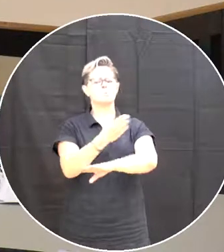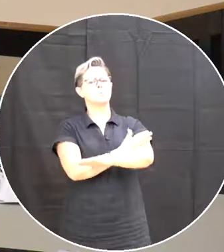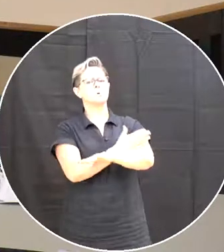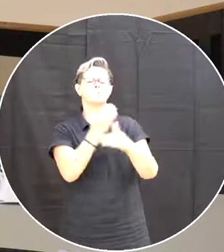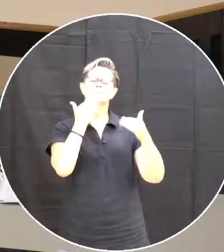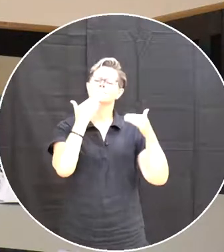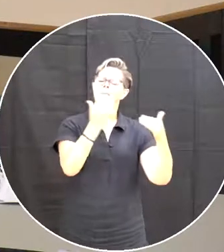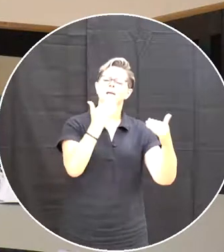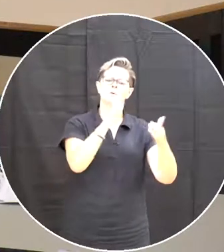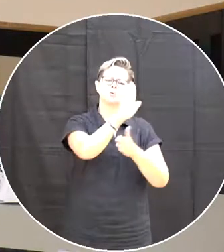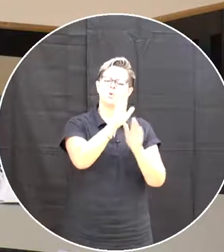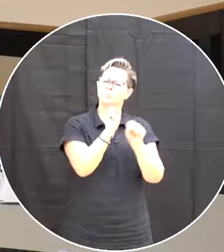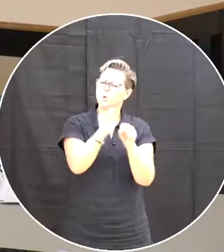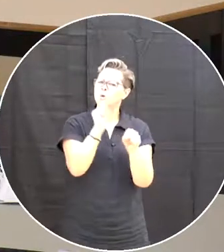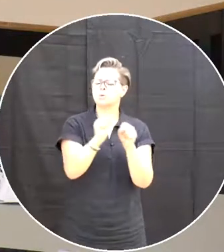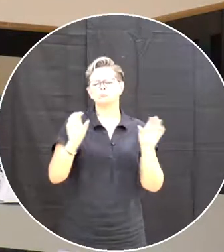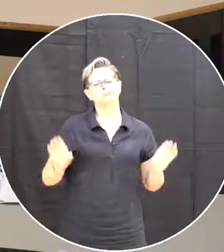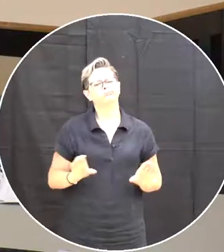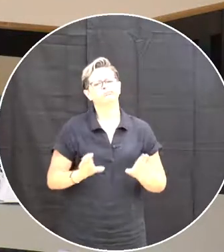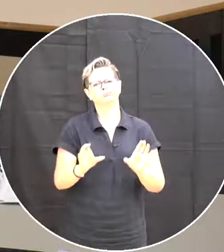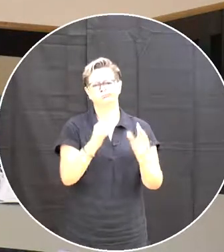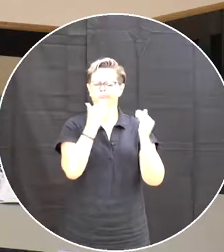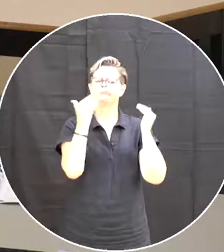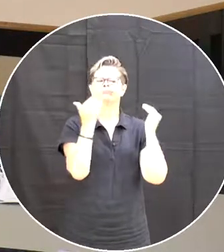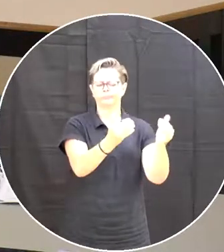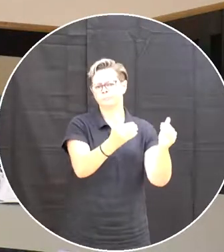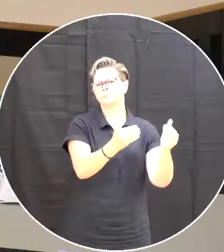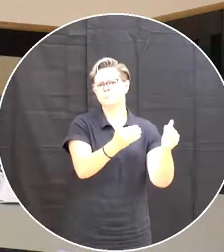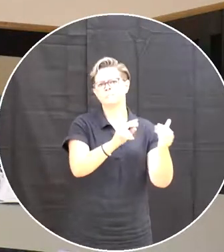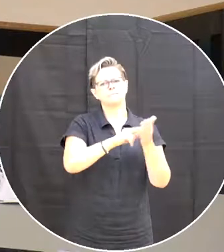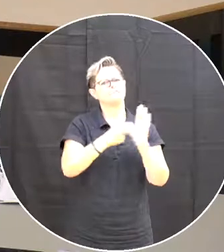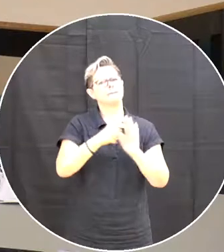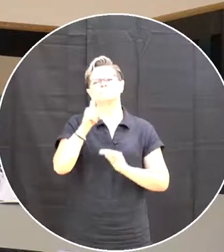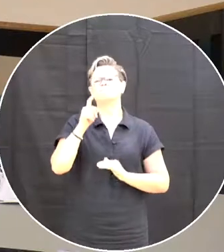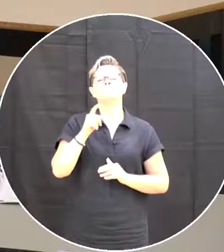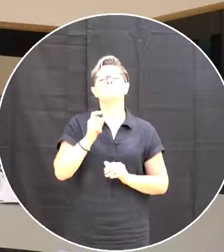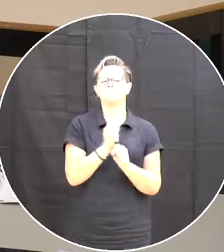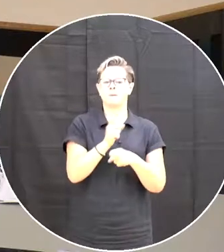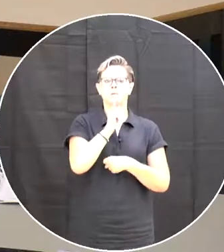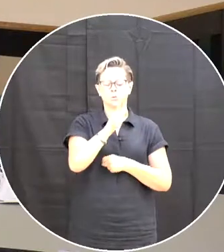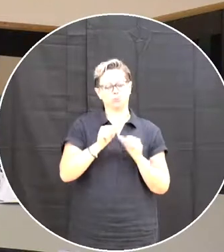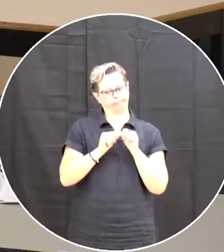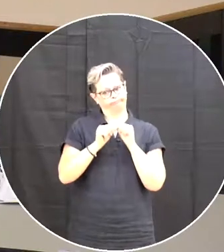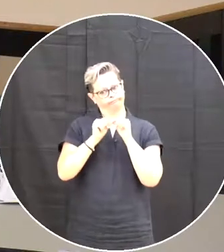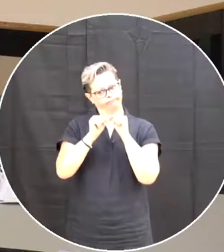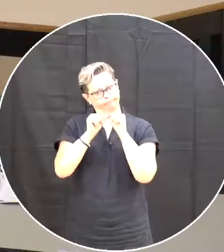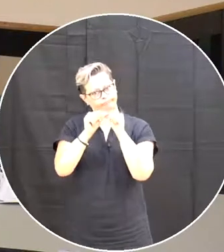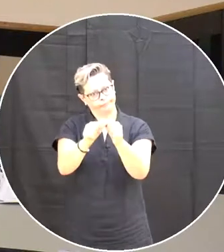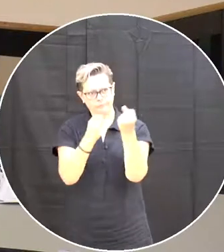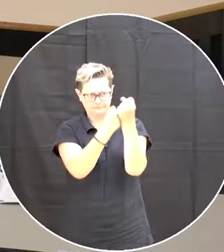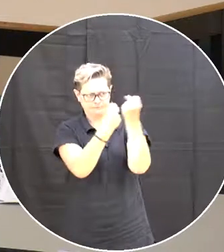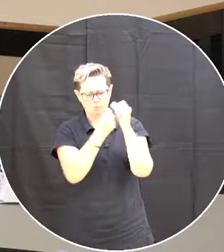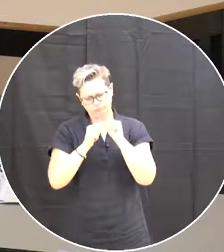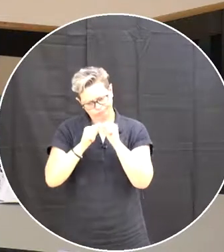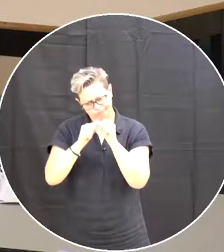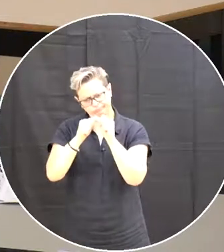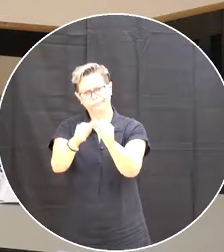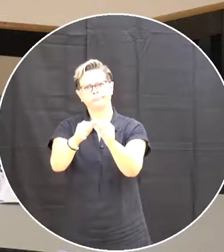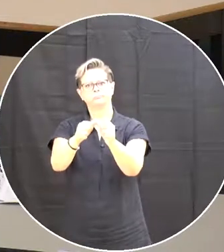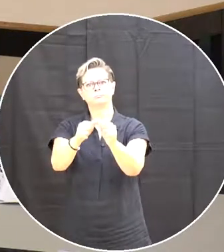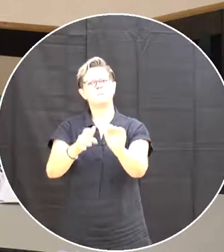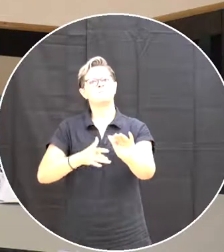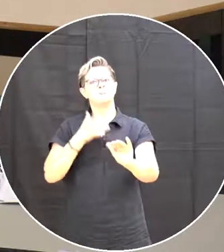for your efforts in this And it's certainly something that we need to Make sure continues down the road And something that'll certainly place Newfoundland and